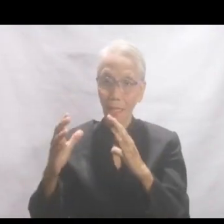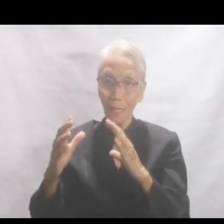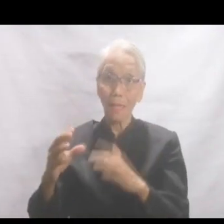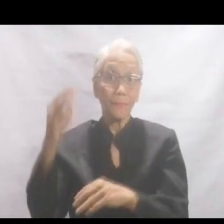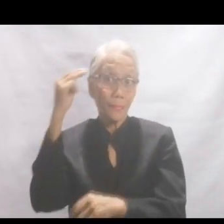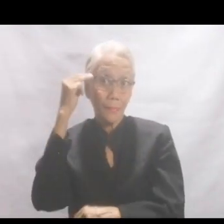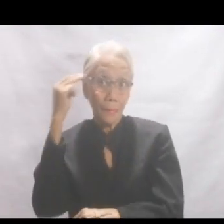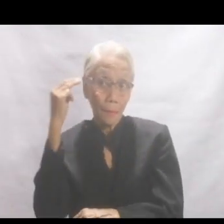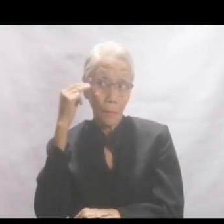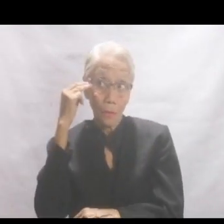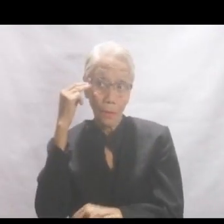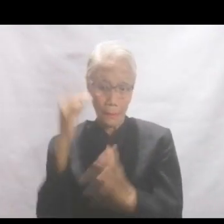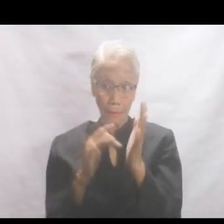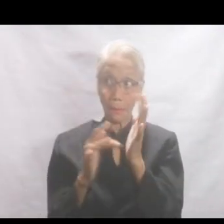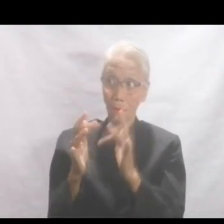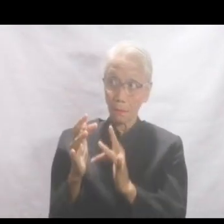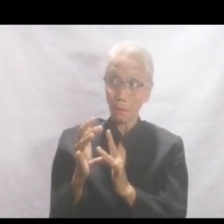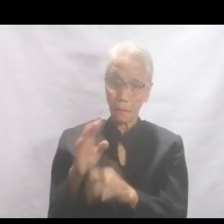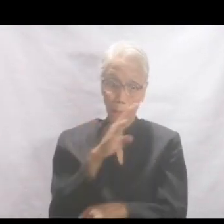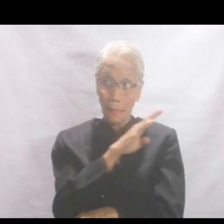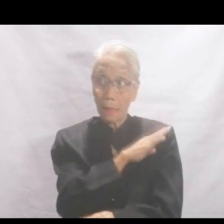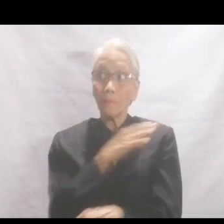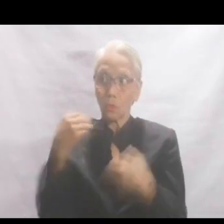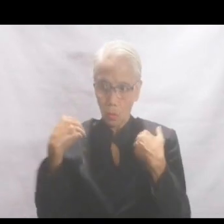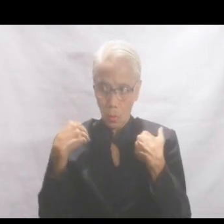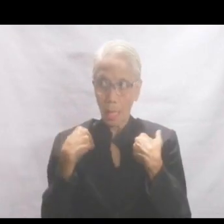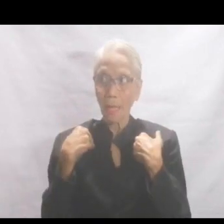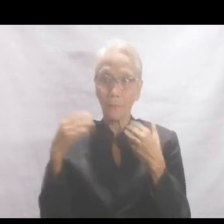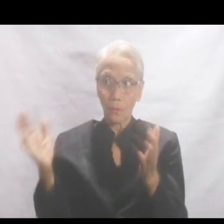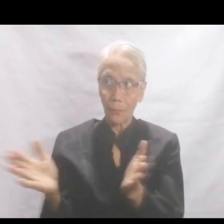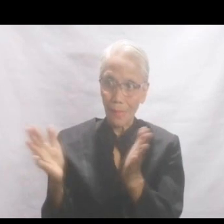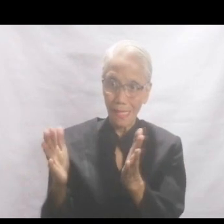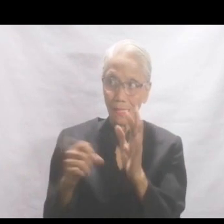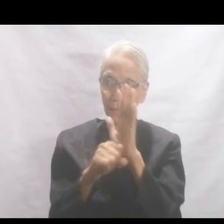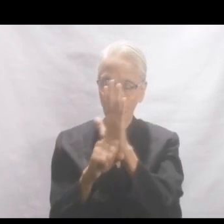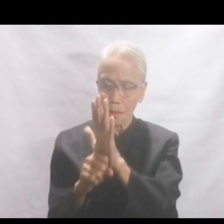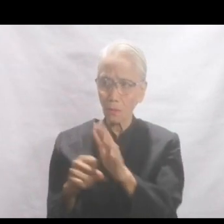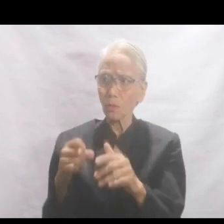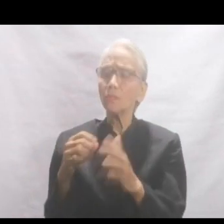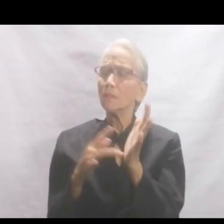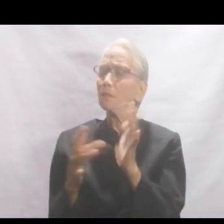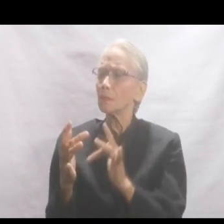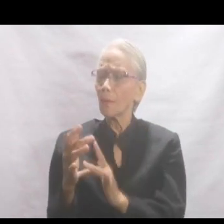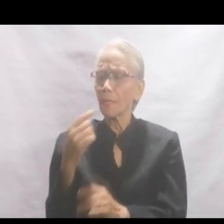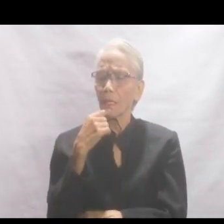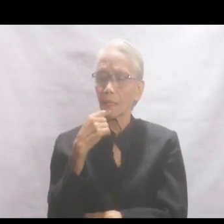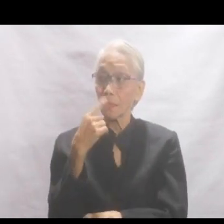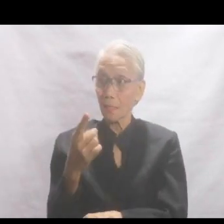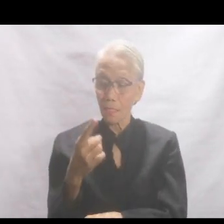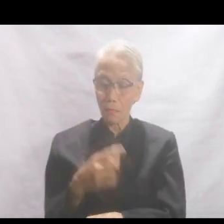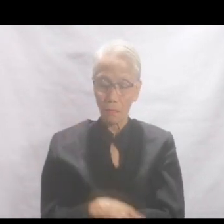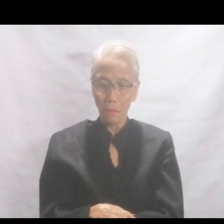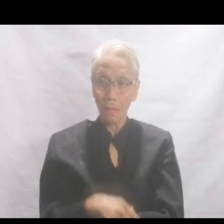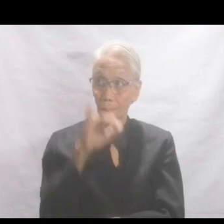to Moses, daring him to produce more convincing signs. Kaya nasabi tuloy ni Jesus ang key